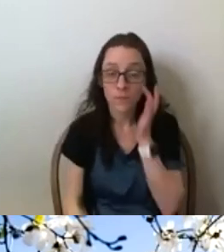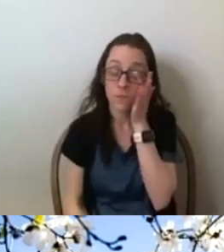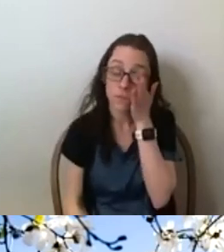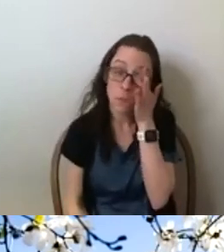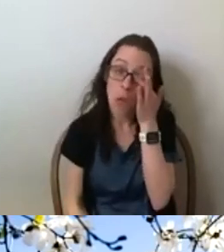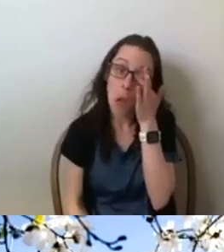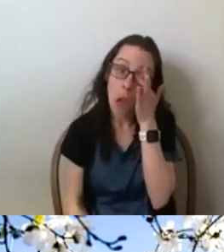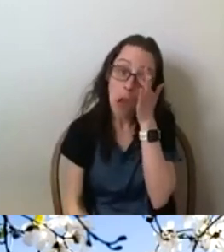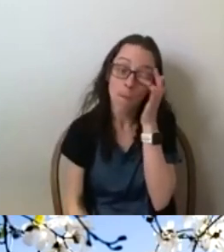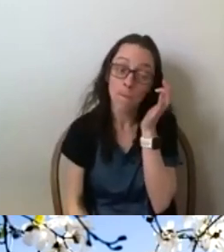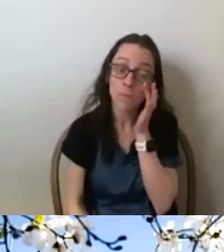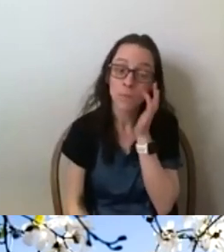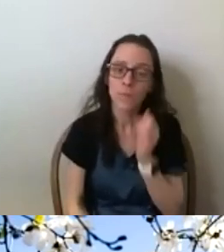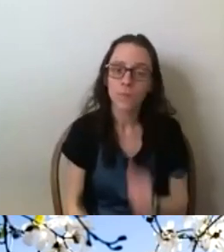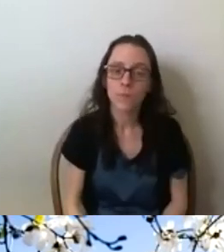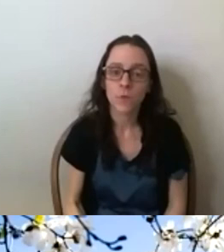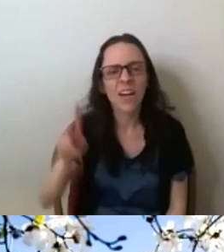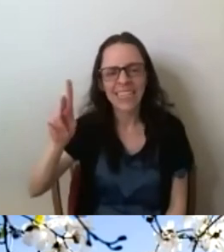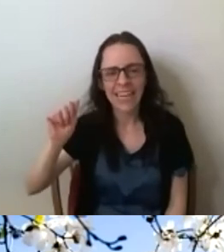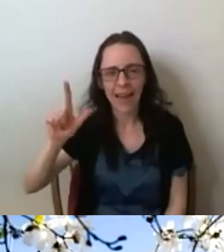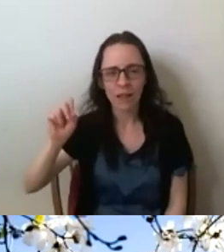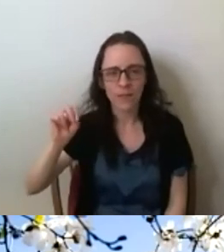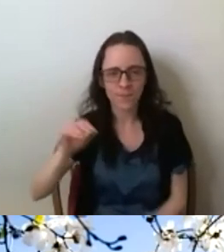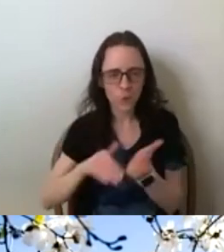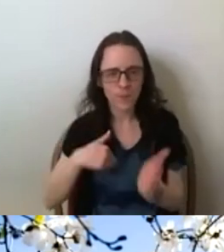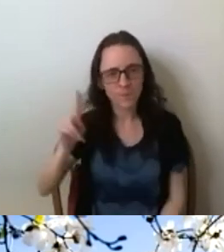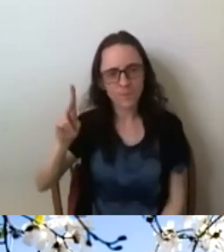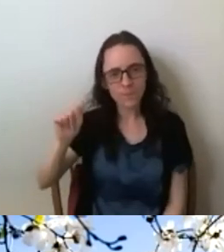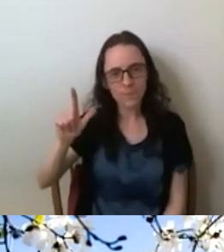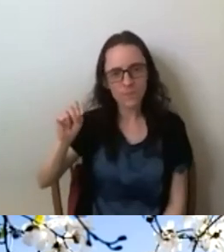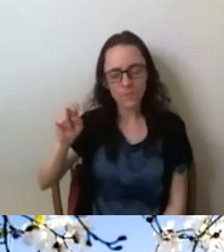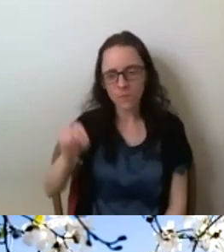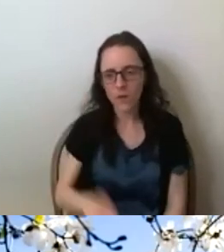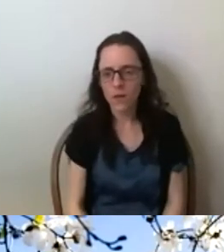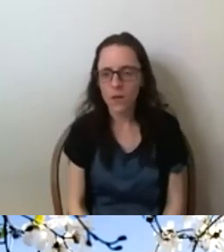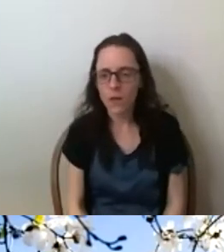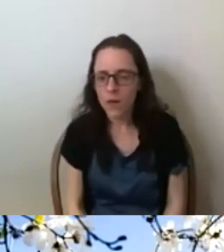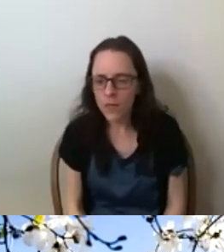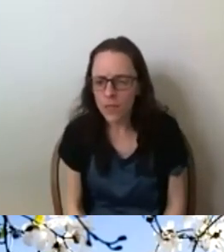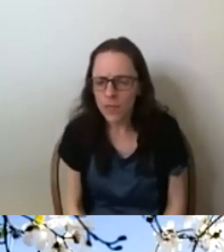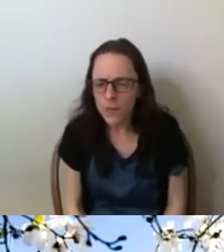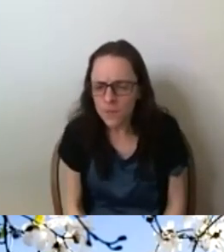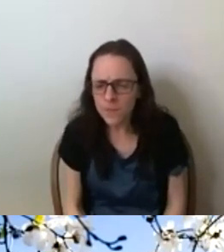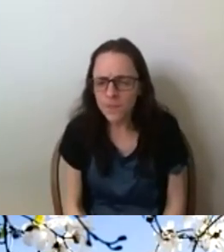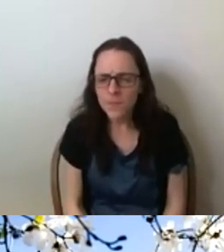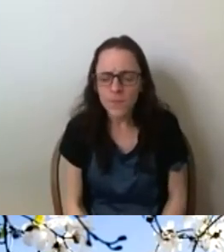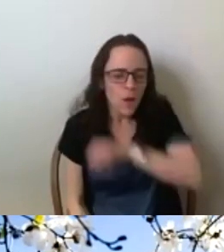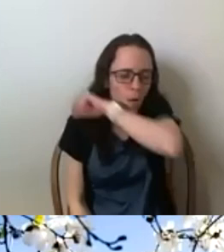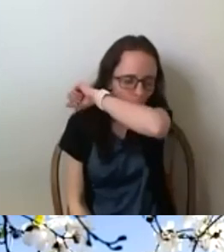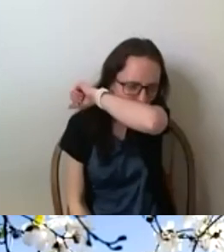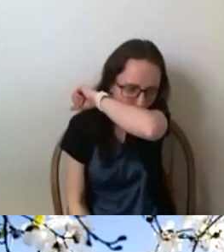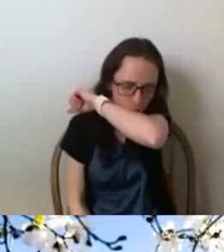Then even your, even your presentation, I'm not quite sure, but given your